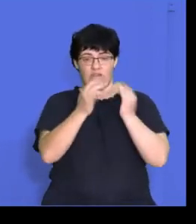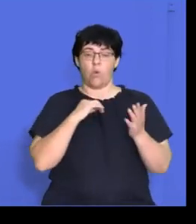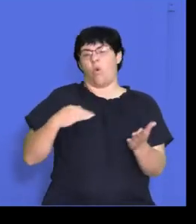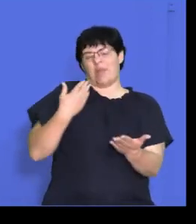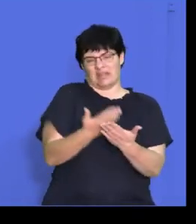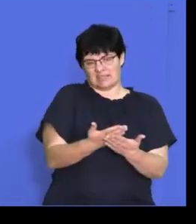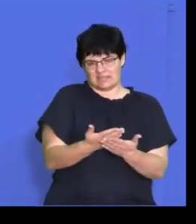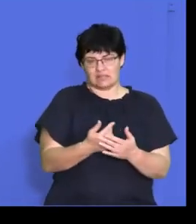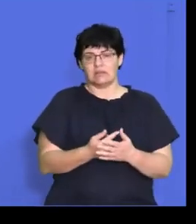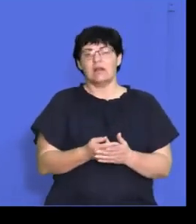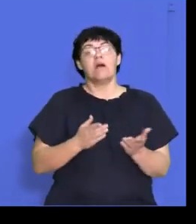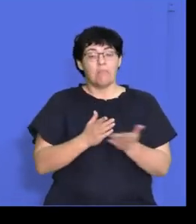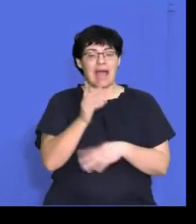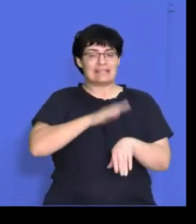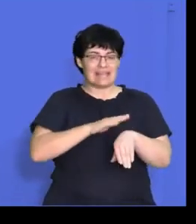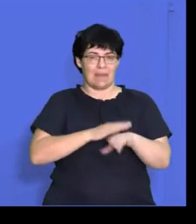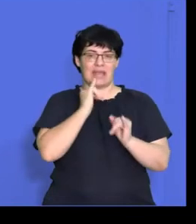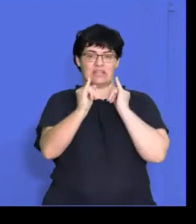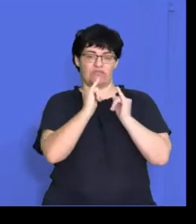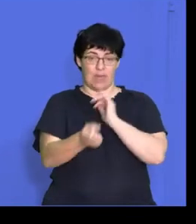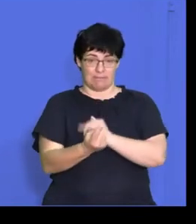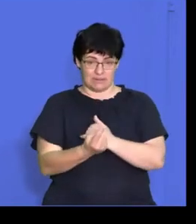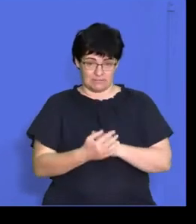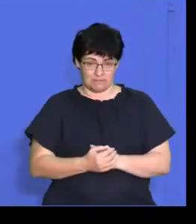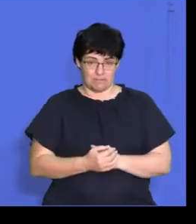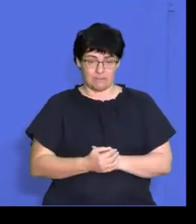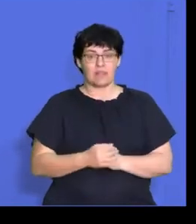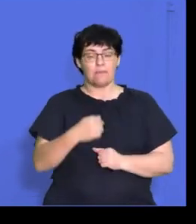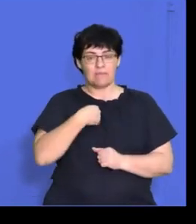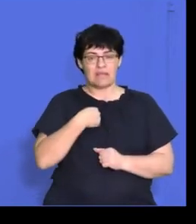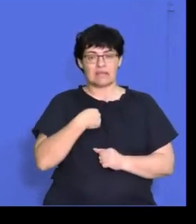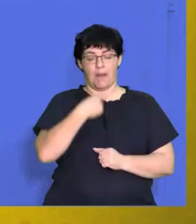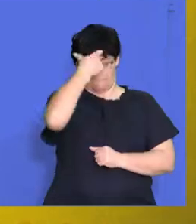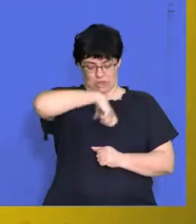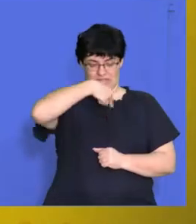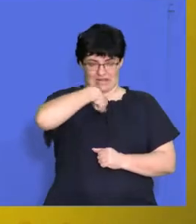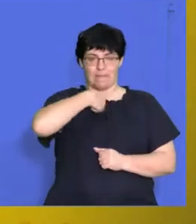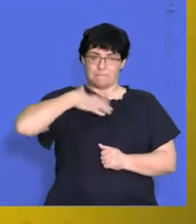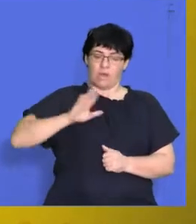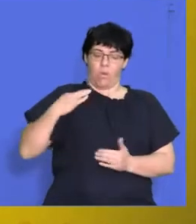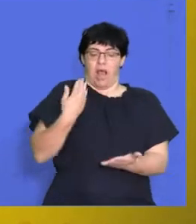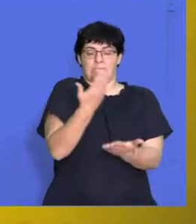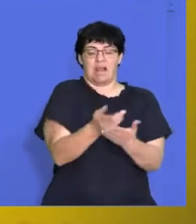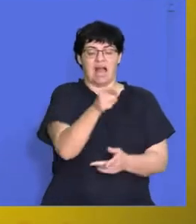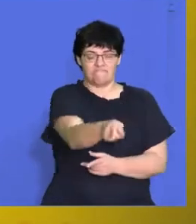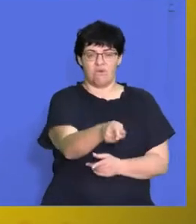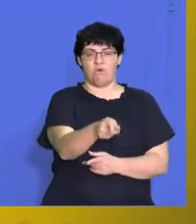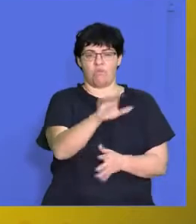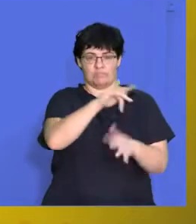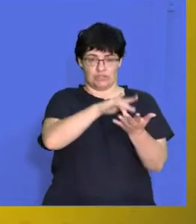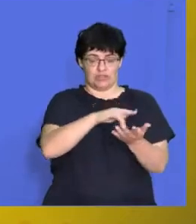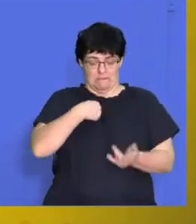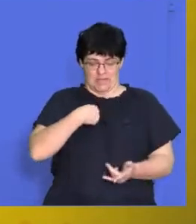during the interview. All right, so the interviewee would be the person that is actually going for the interview there.